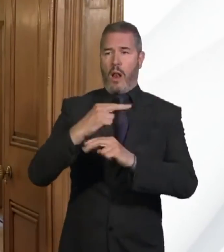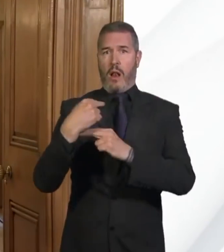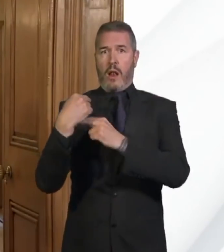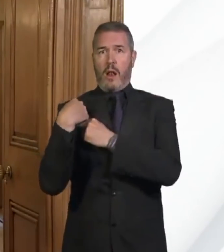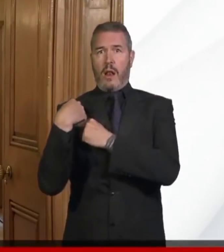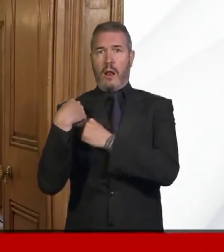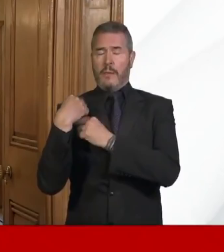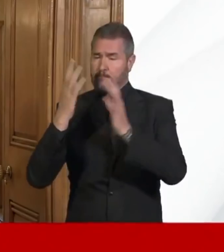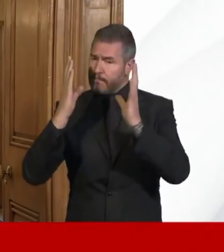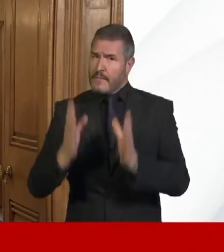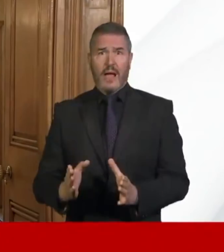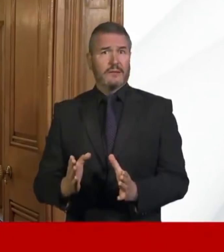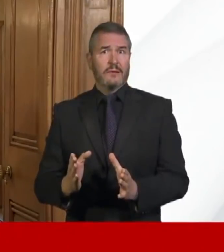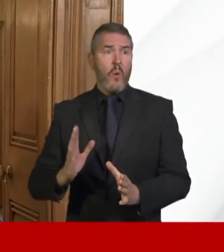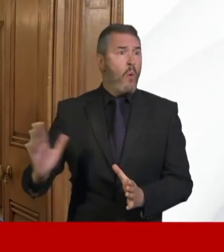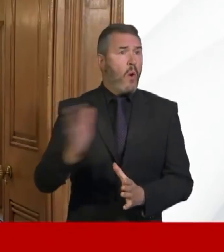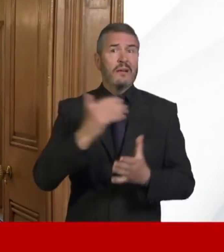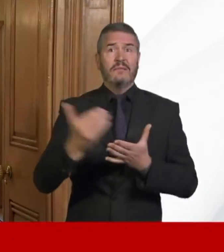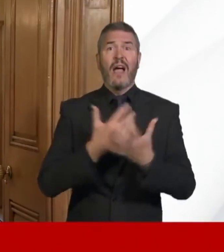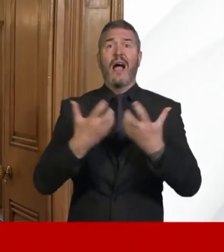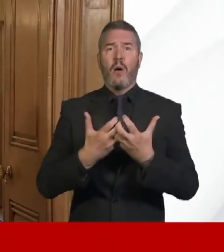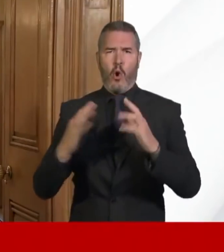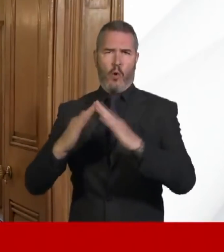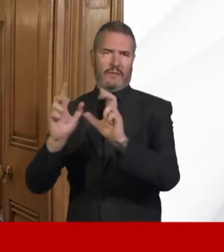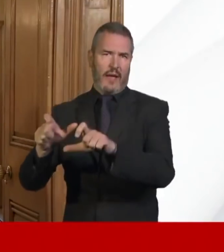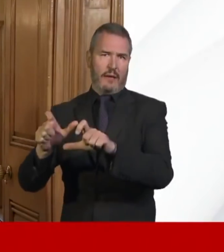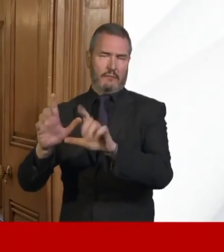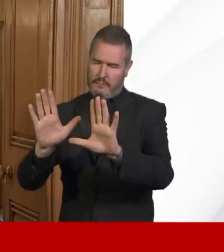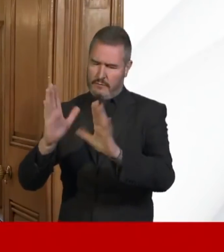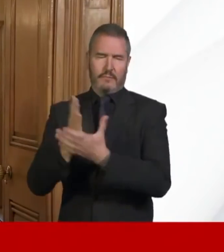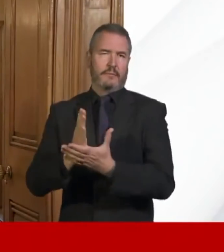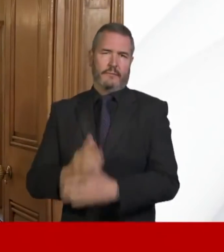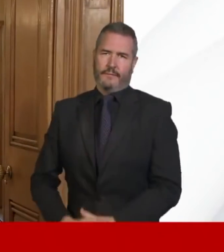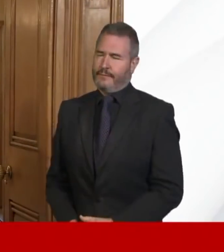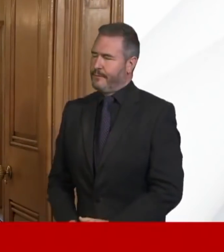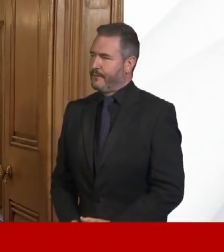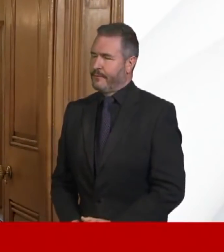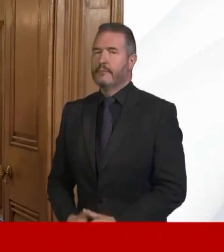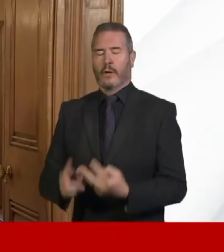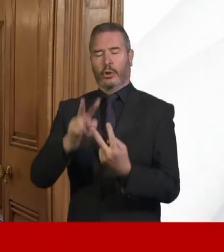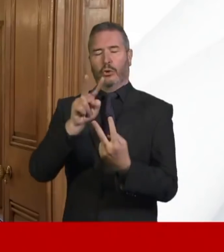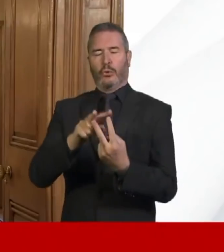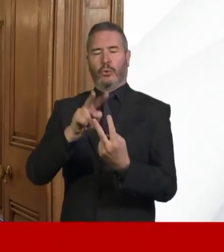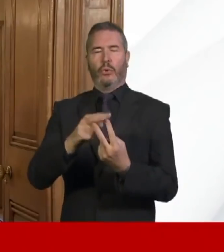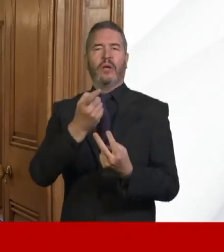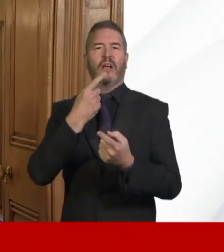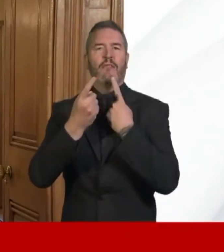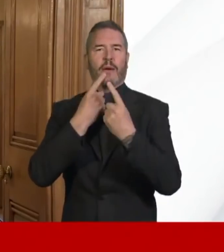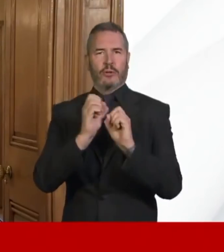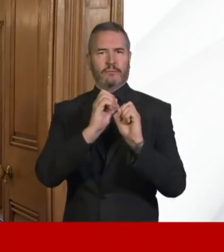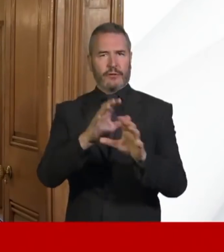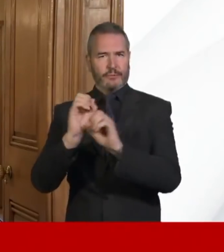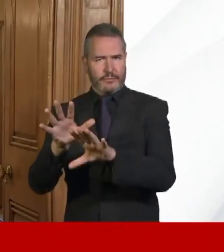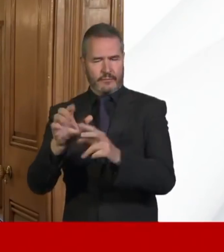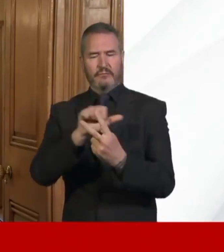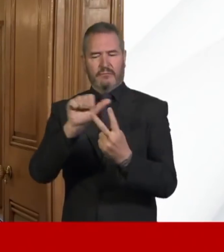to keep everyone safe. So today I'd like to give you two updates before answering